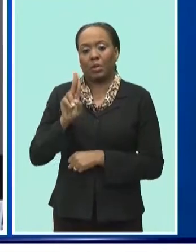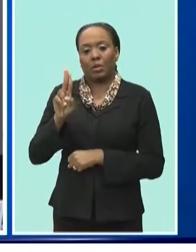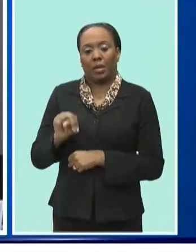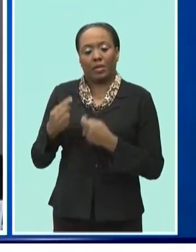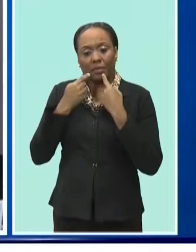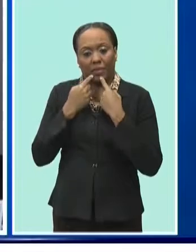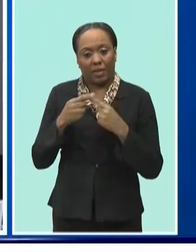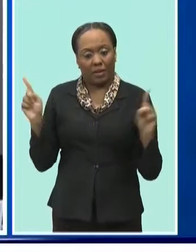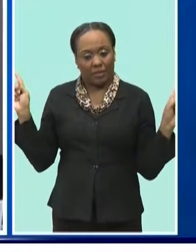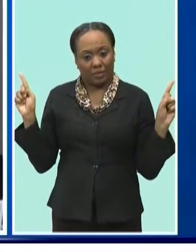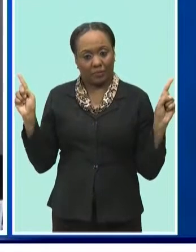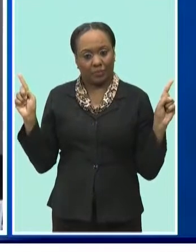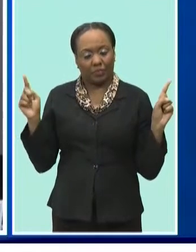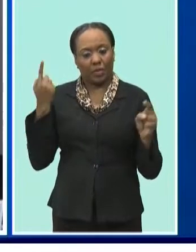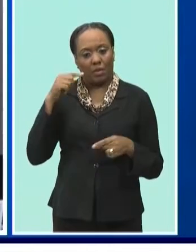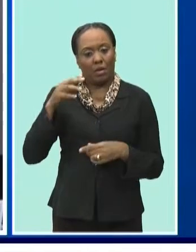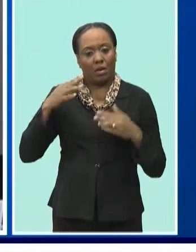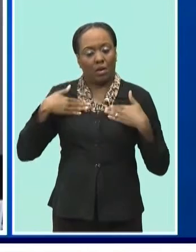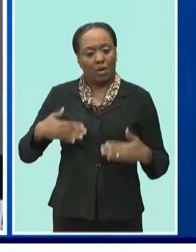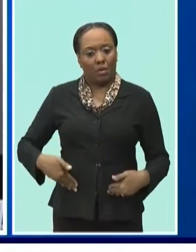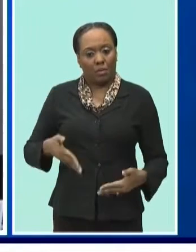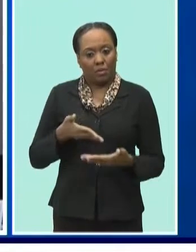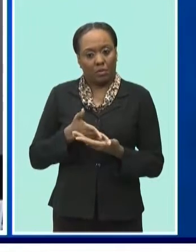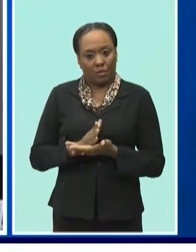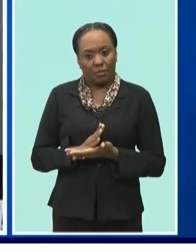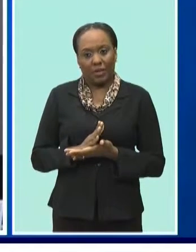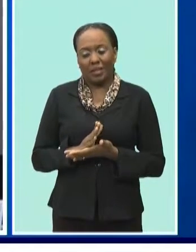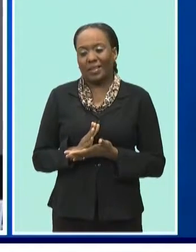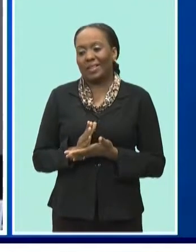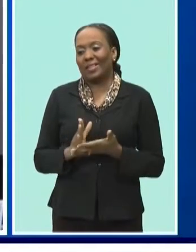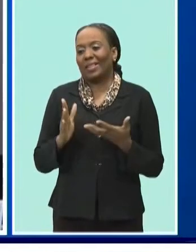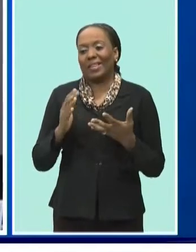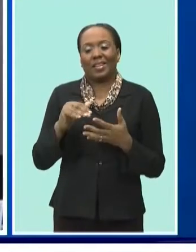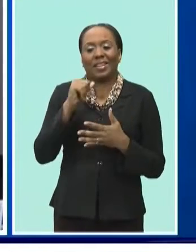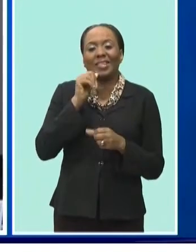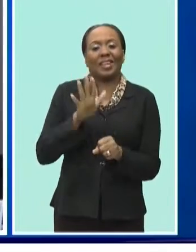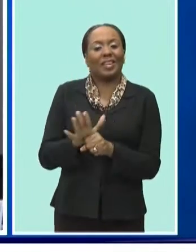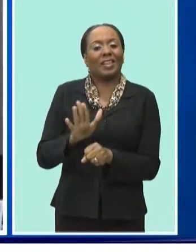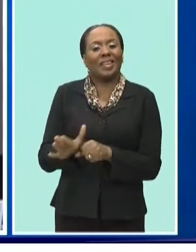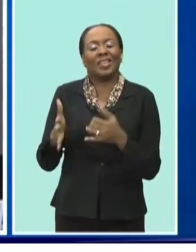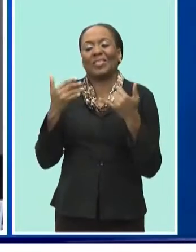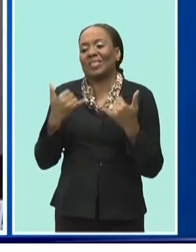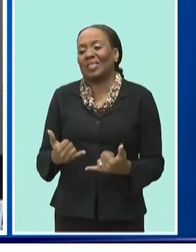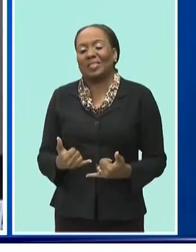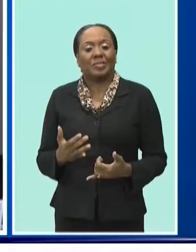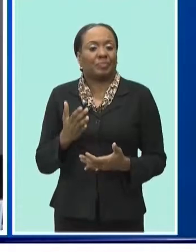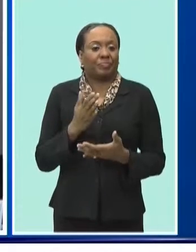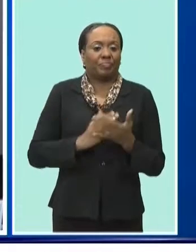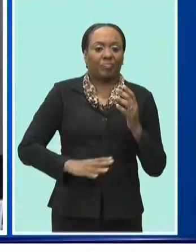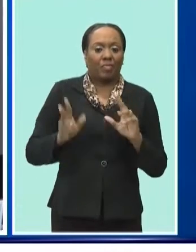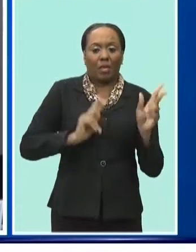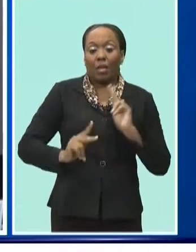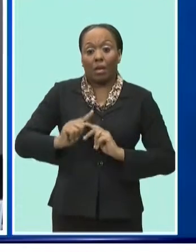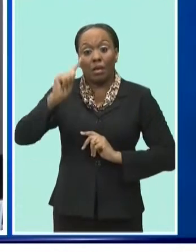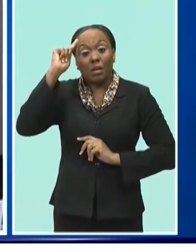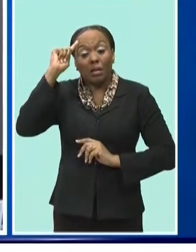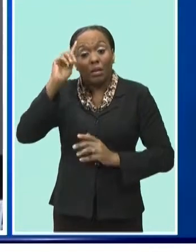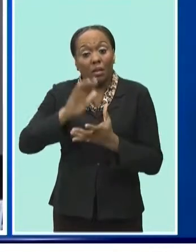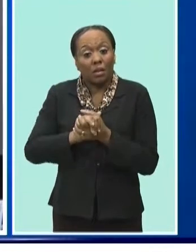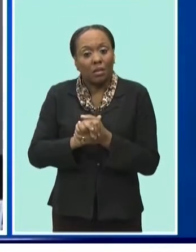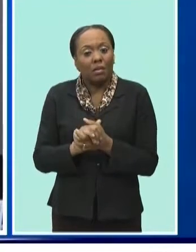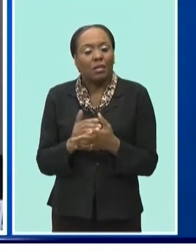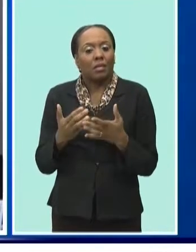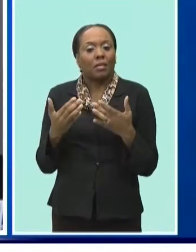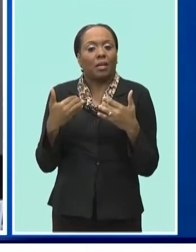of Human Rights has worn thin upon those who believe that they have the